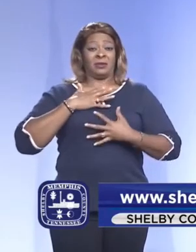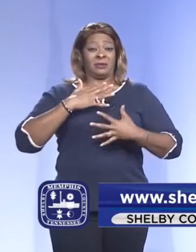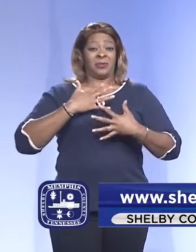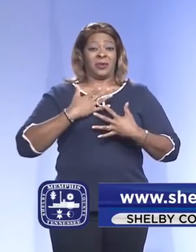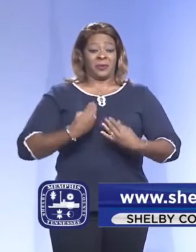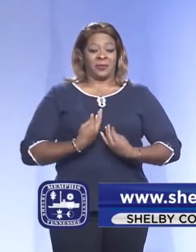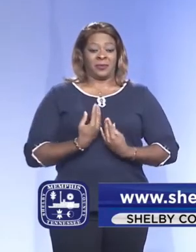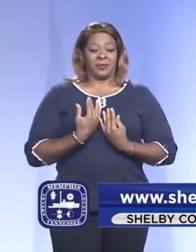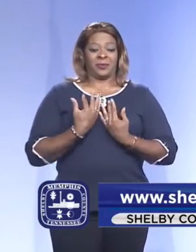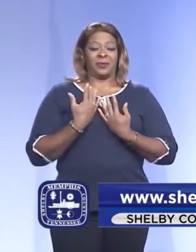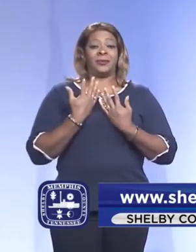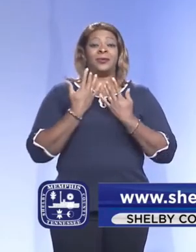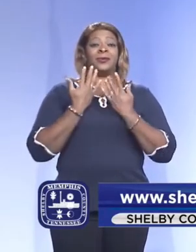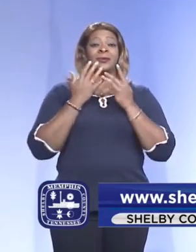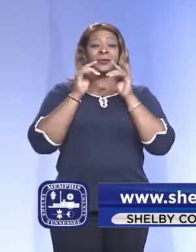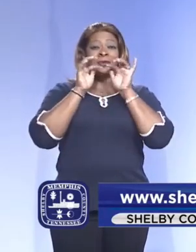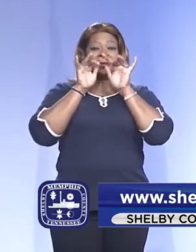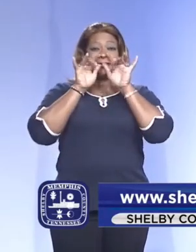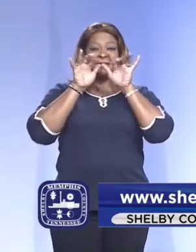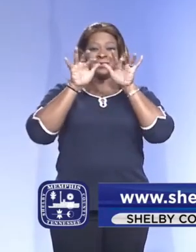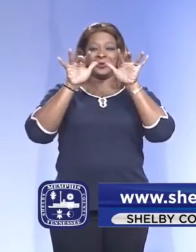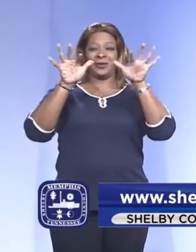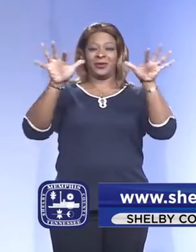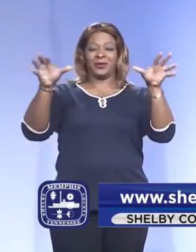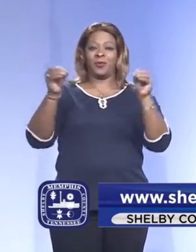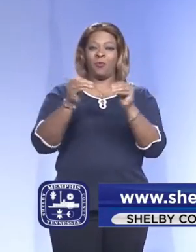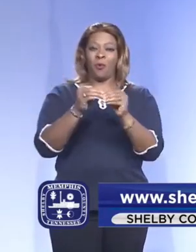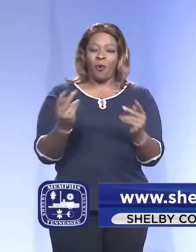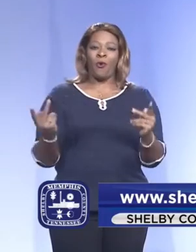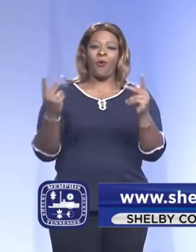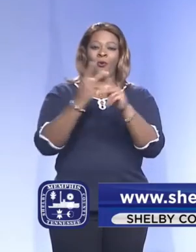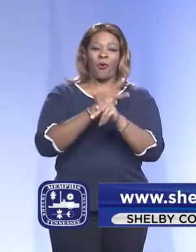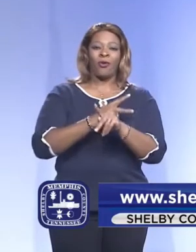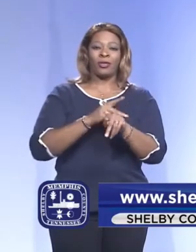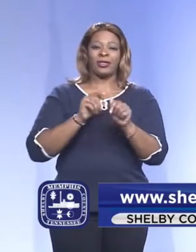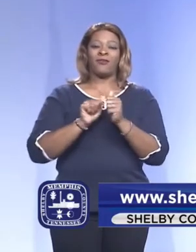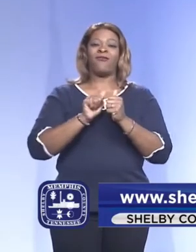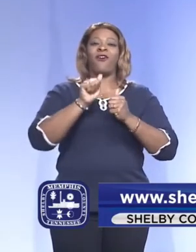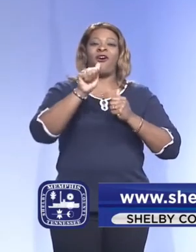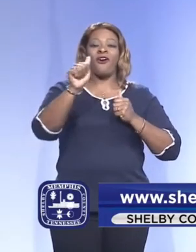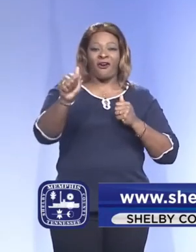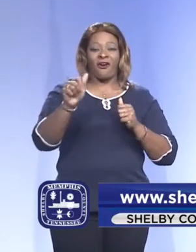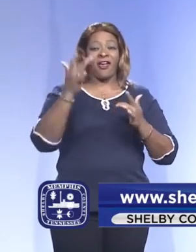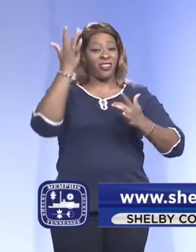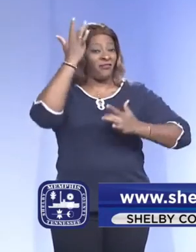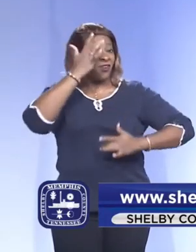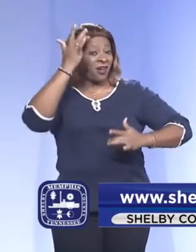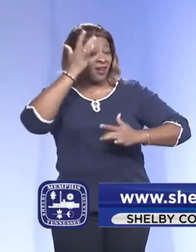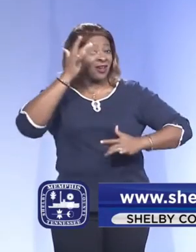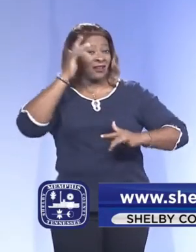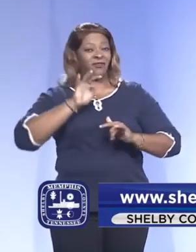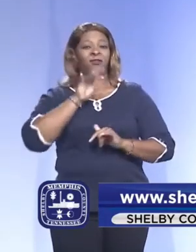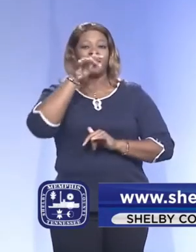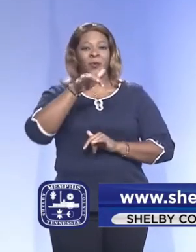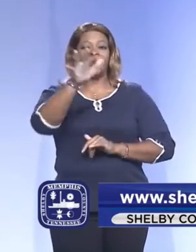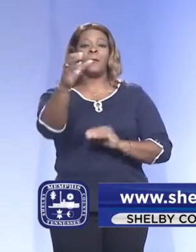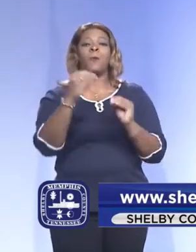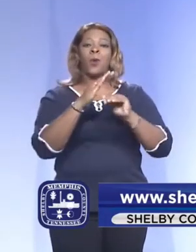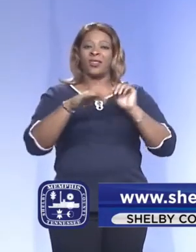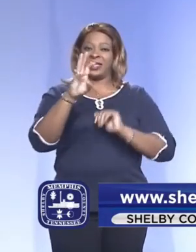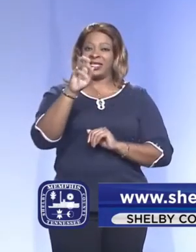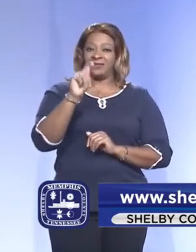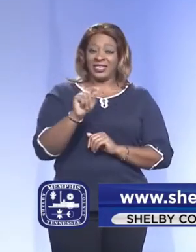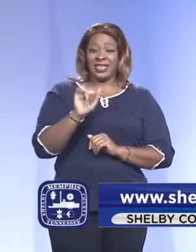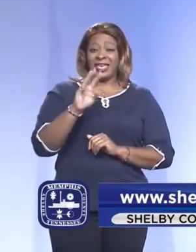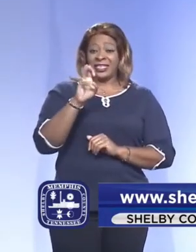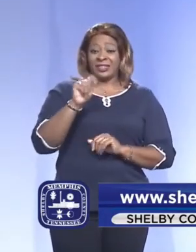saliva secretions and potentially the virus farther than 6 feet. That